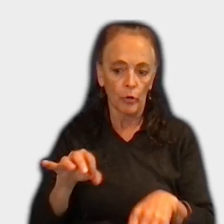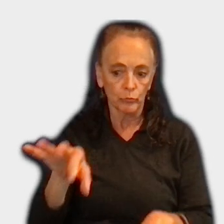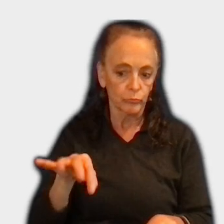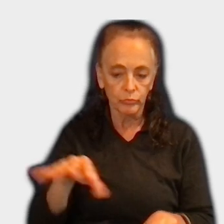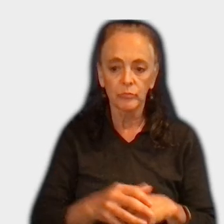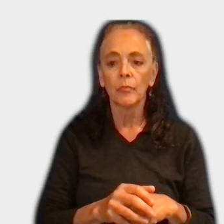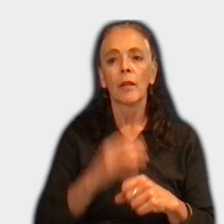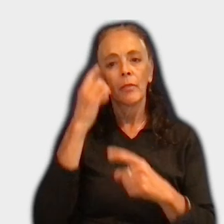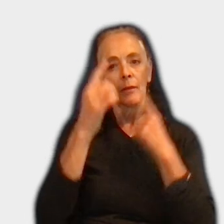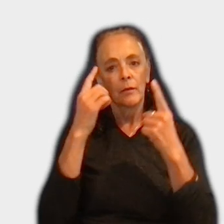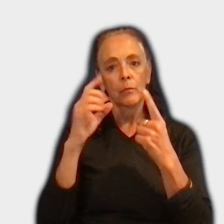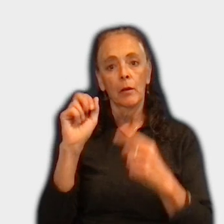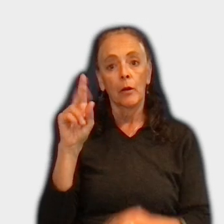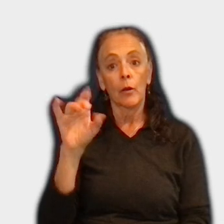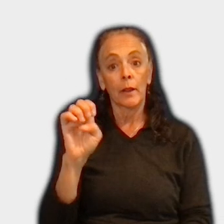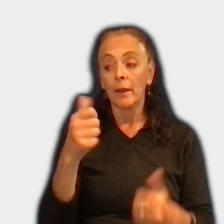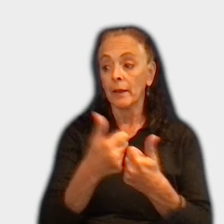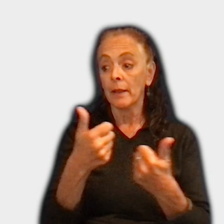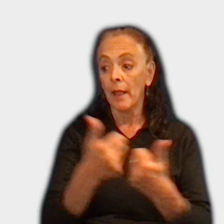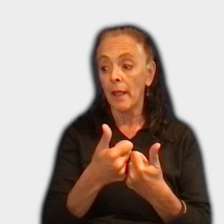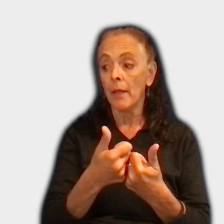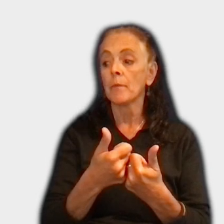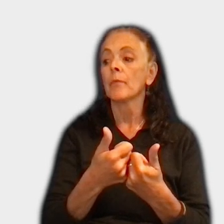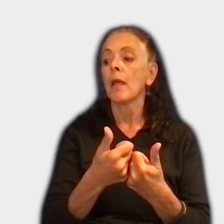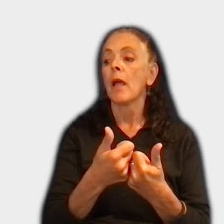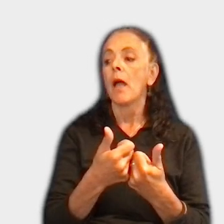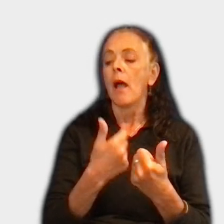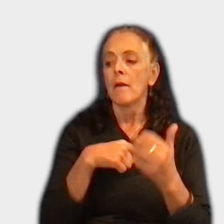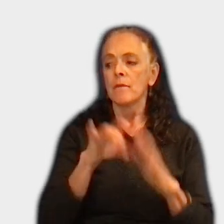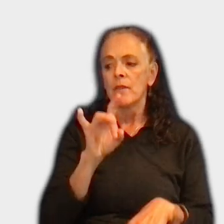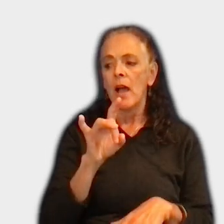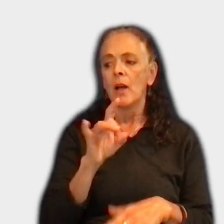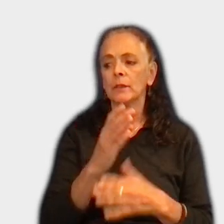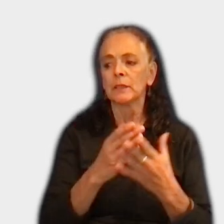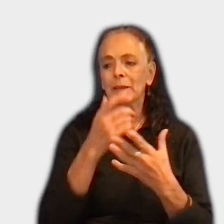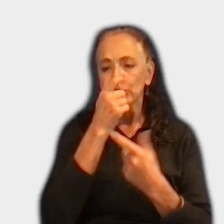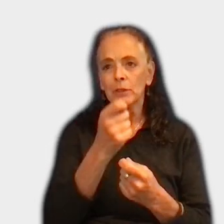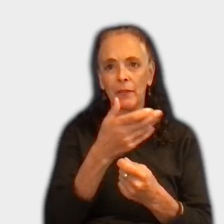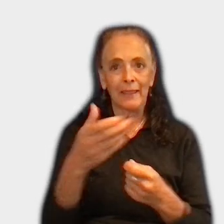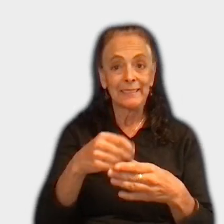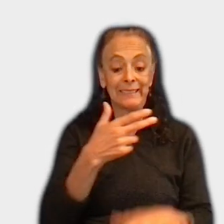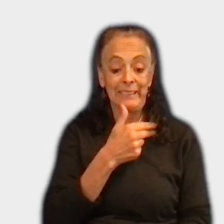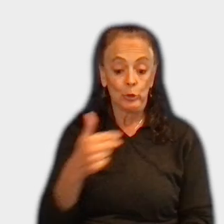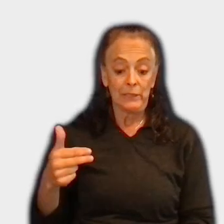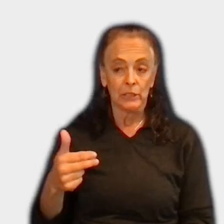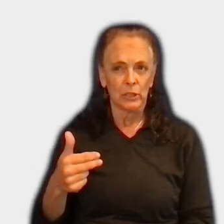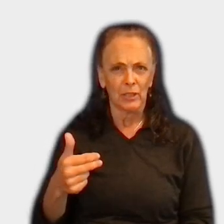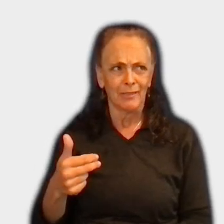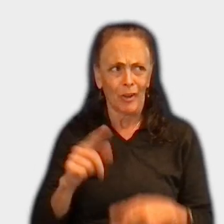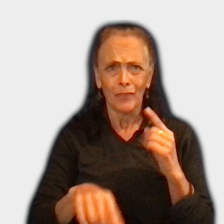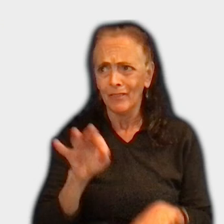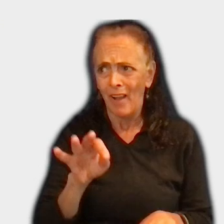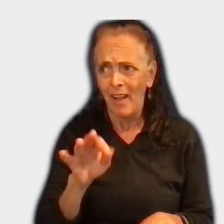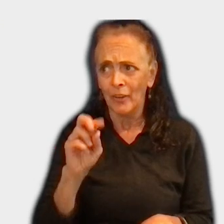I think about the arcade game in Indonesia, I really struggled to find it, but actually I found some interesting starting point that I can start. For